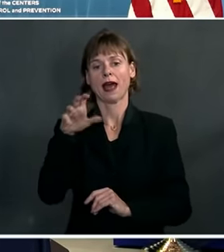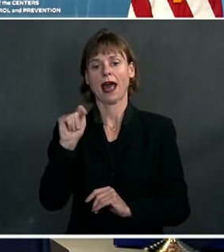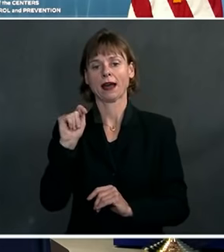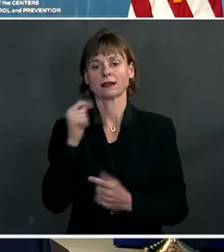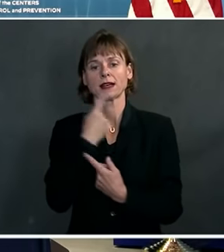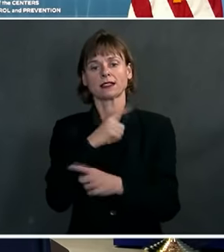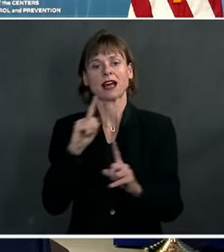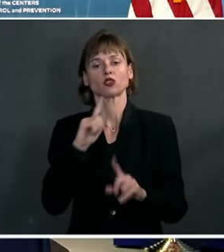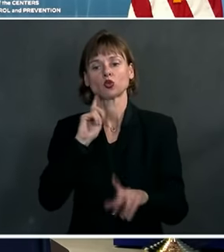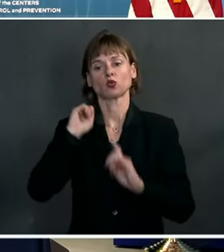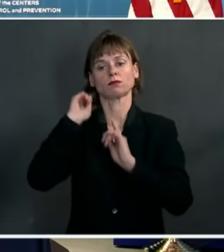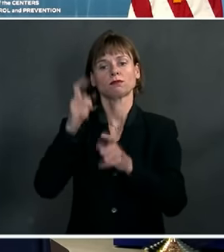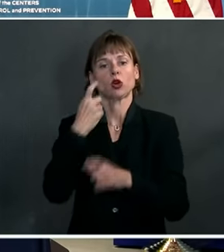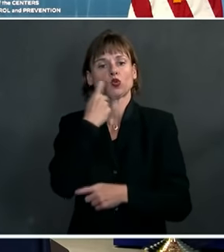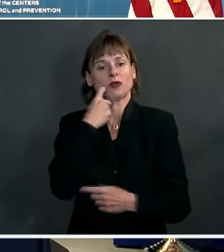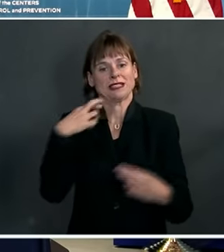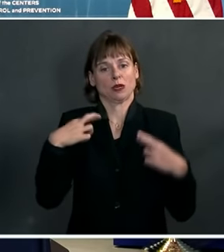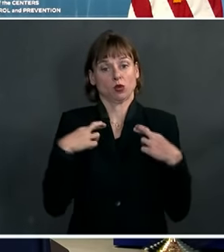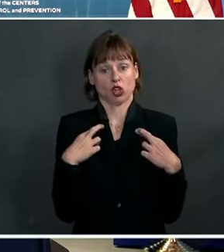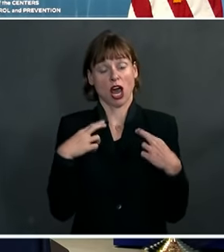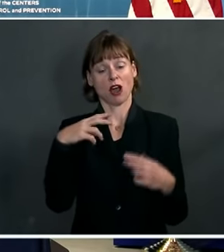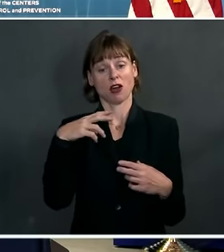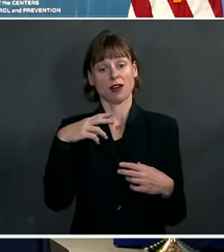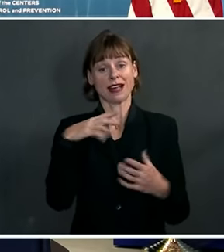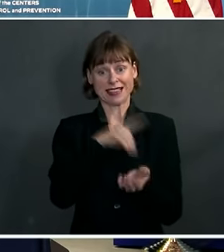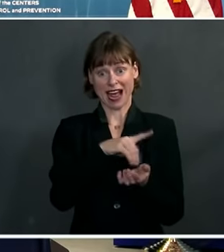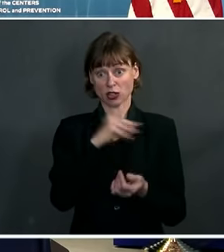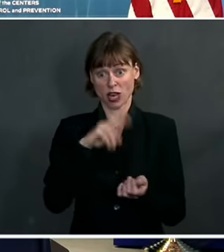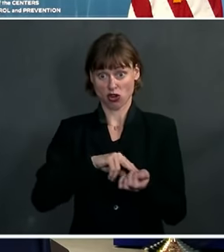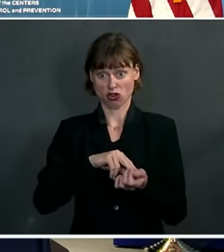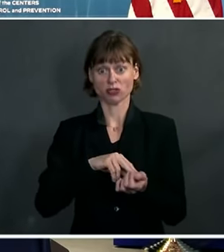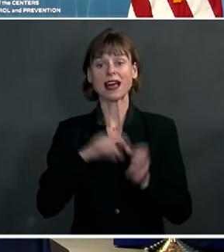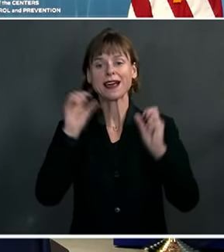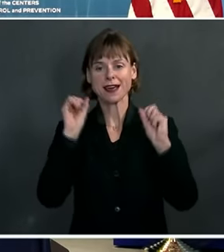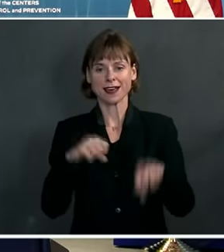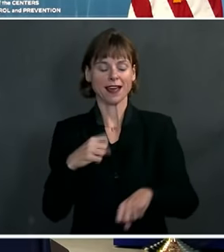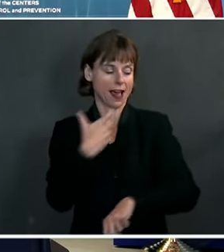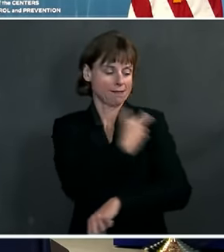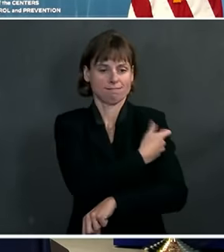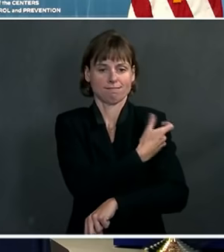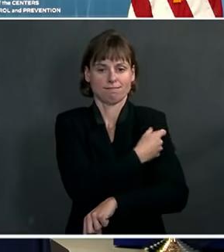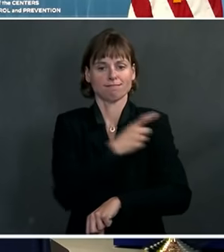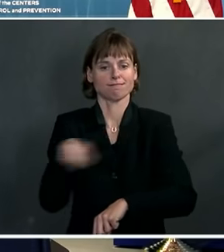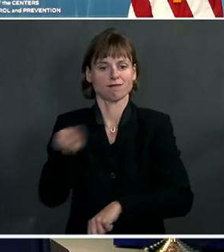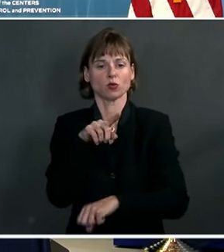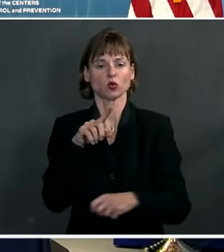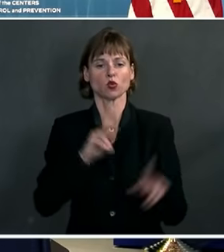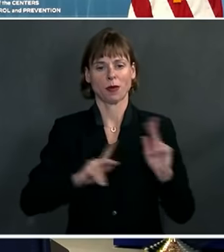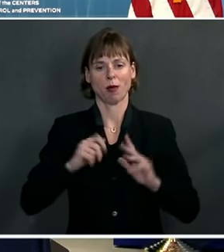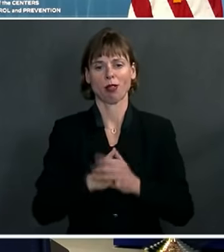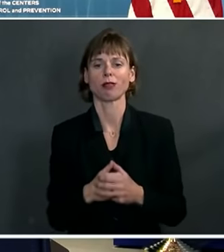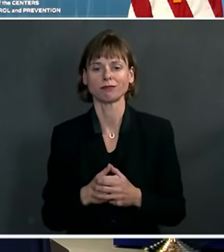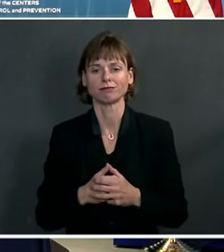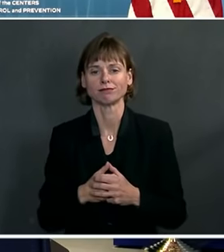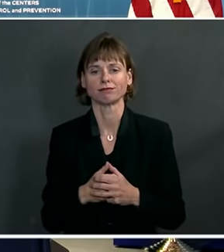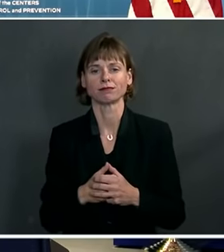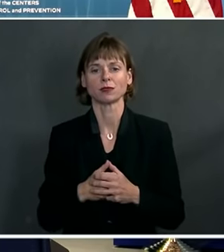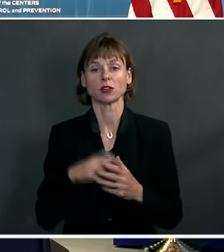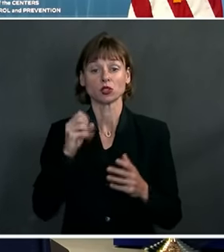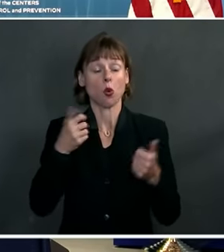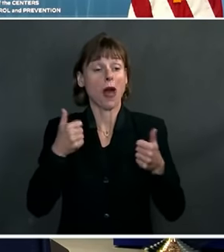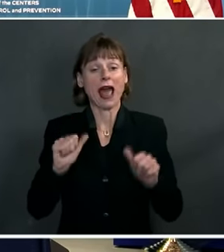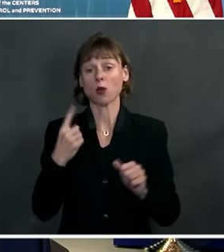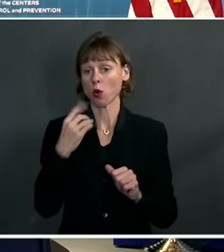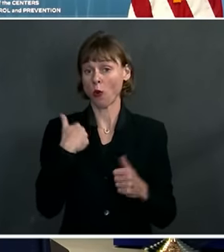recently retired doctors and nurses to administer COVID-19 vaccines and to permit anyone currently